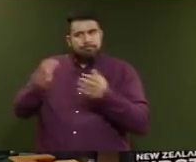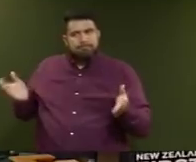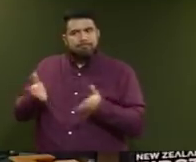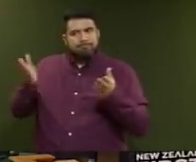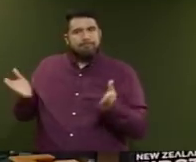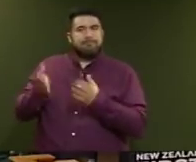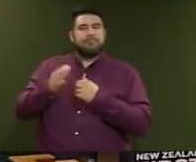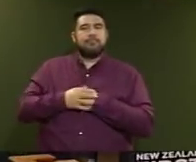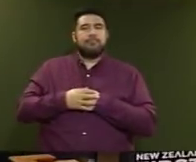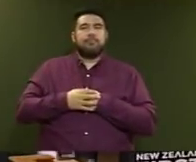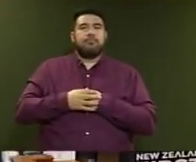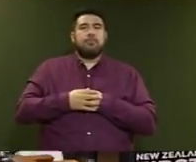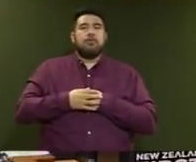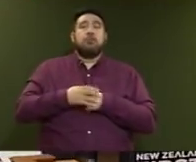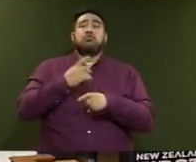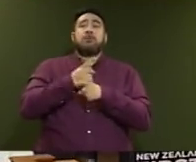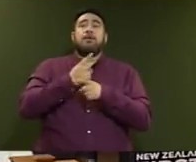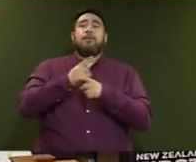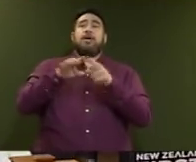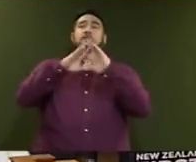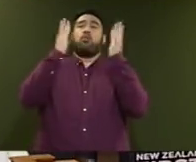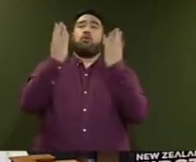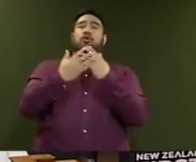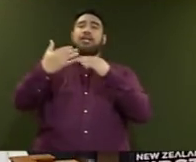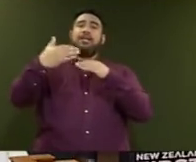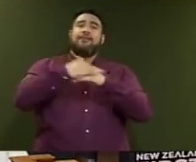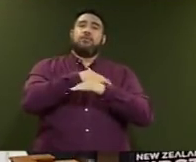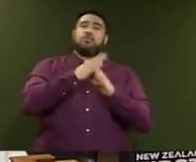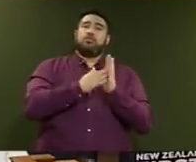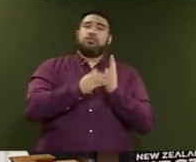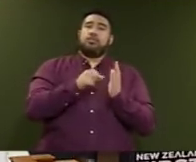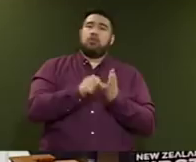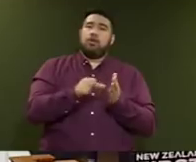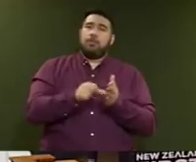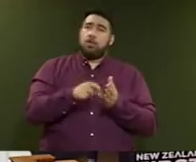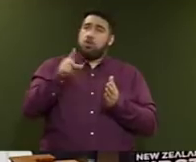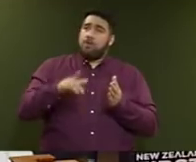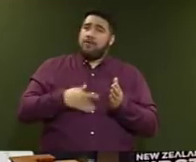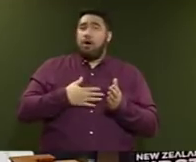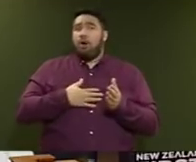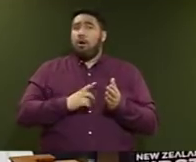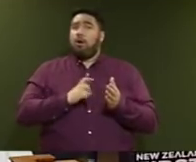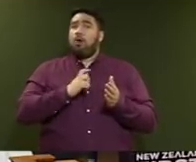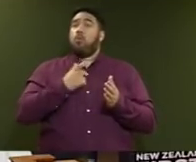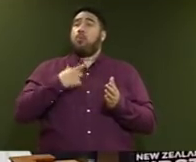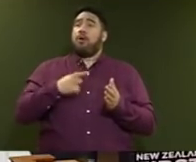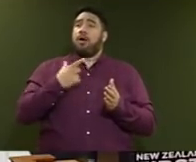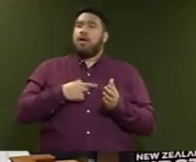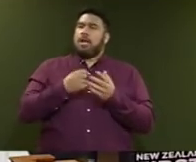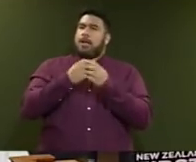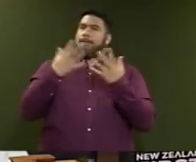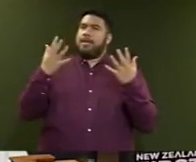Regarding the international influence upon New Zealand's economy, is the Prime Minister encouraged by, all of a sudden, the number of highly placed